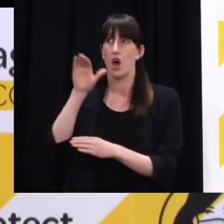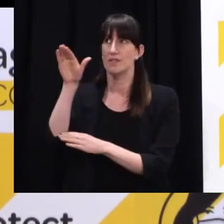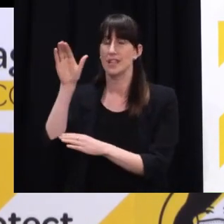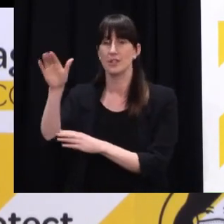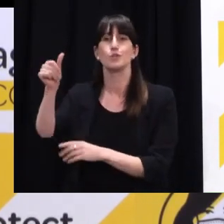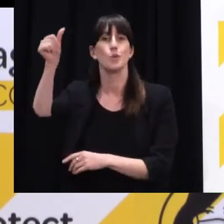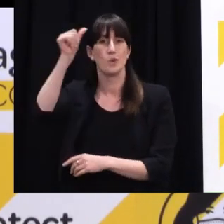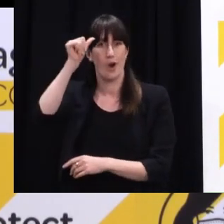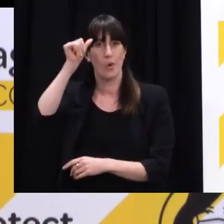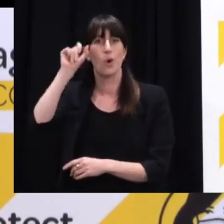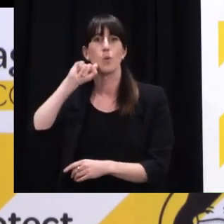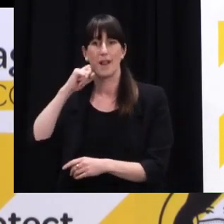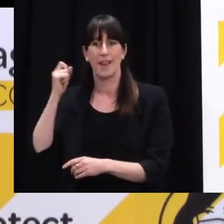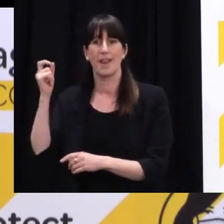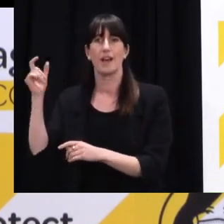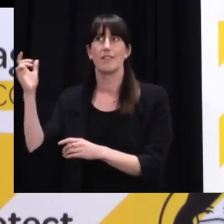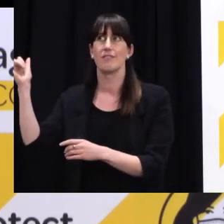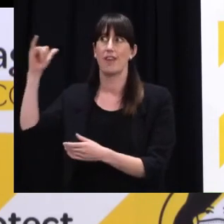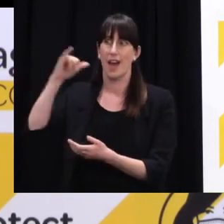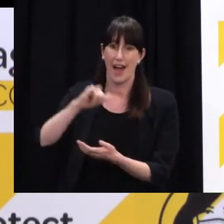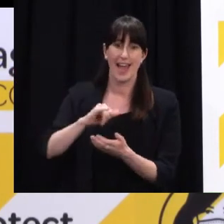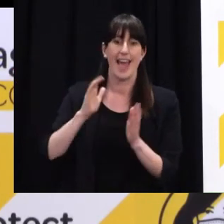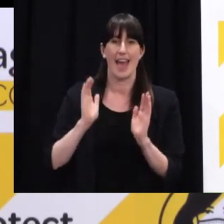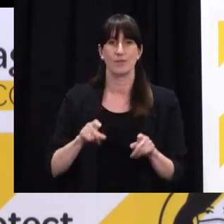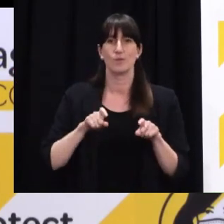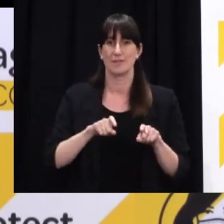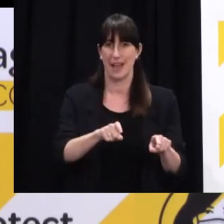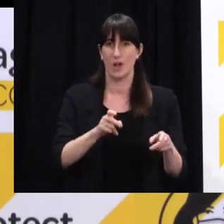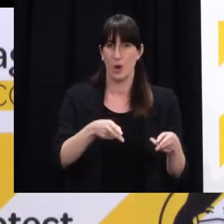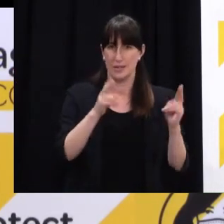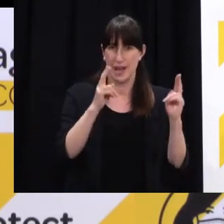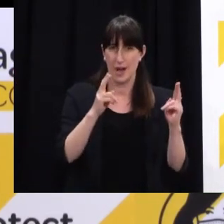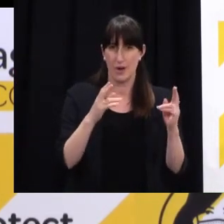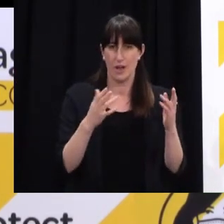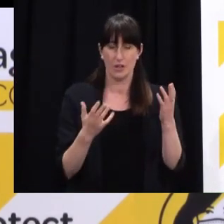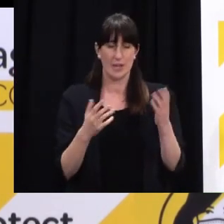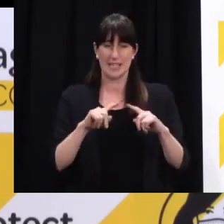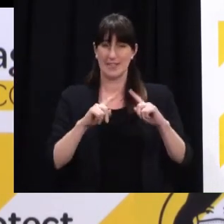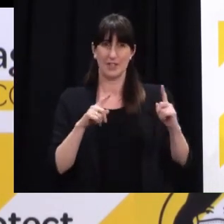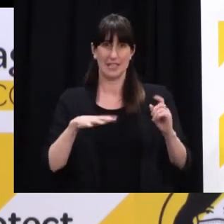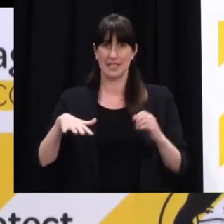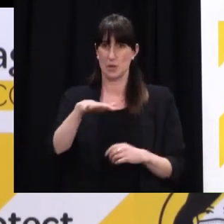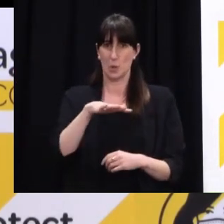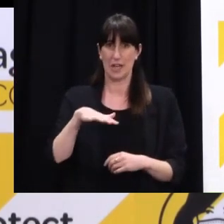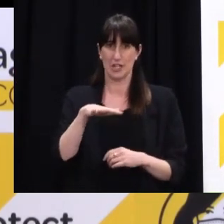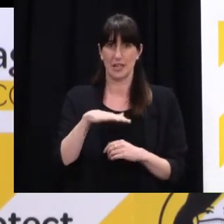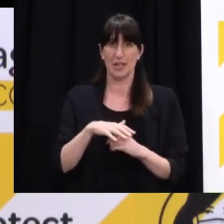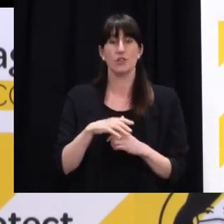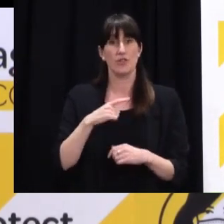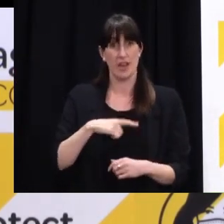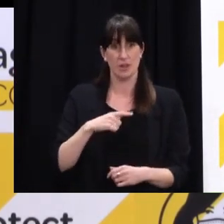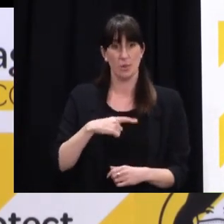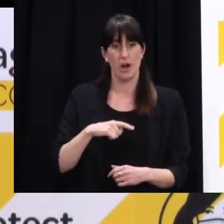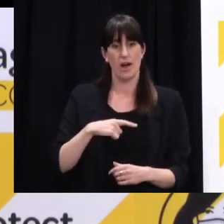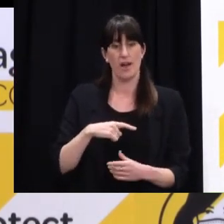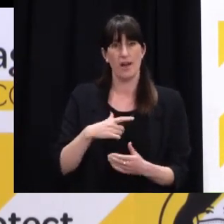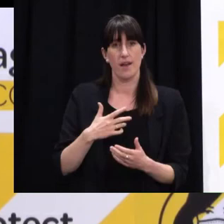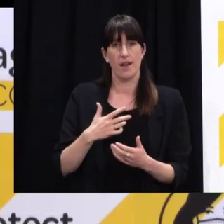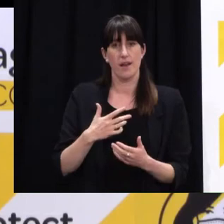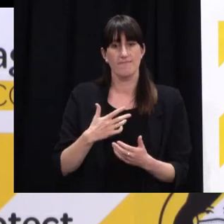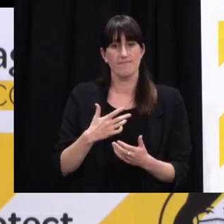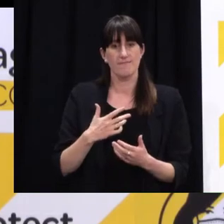very little room for error. So we have had to make sure we're catering for that difference in the way that we're using MIQ.